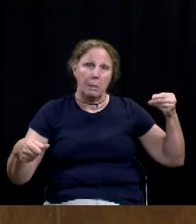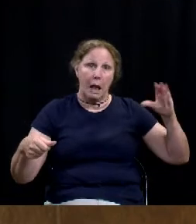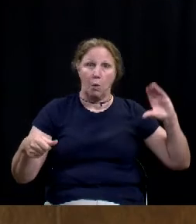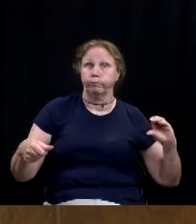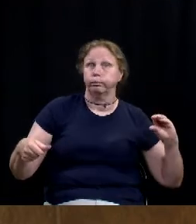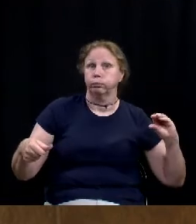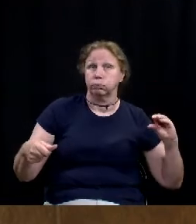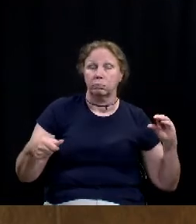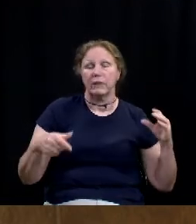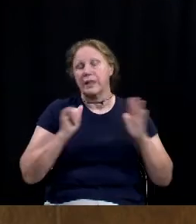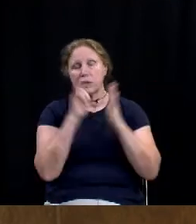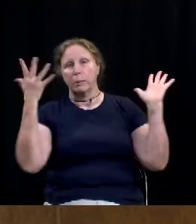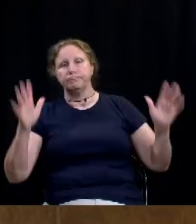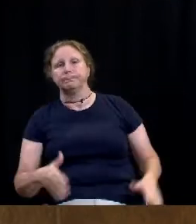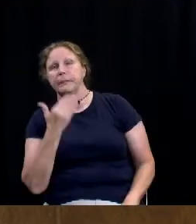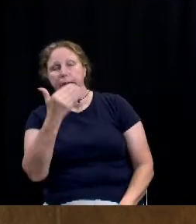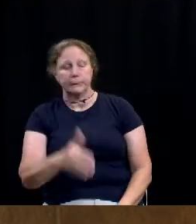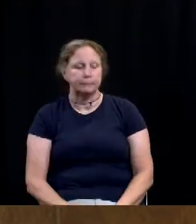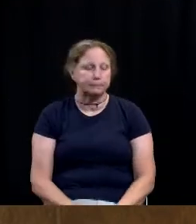Thanks.